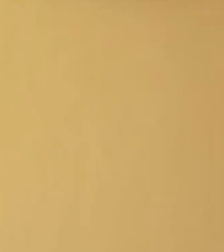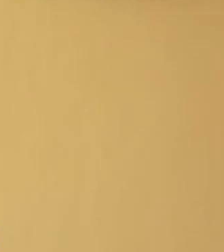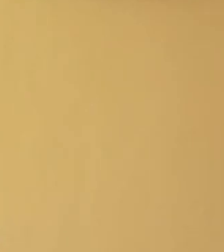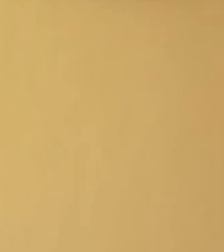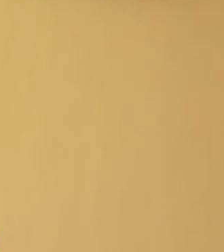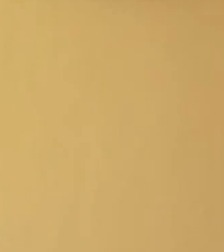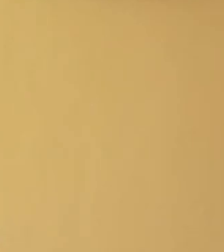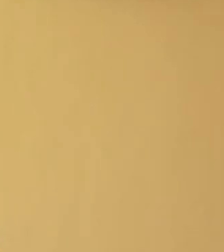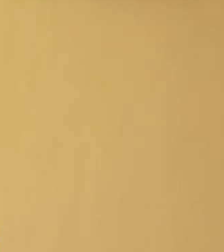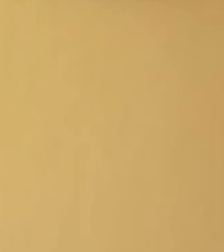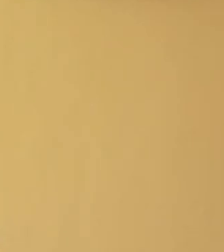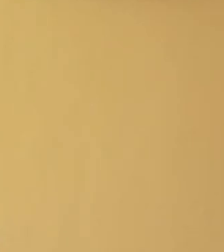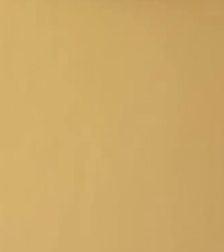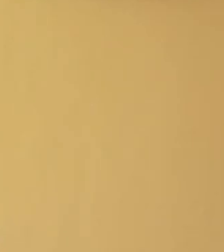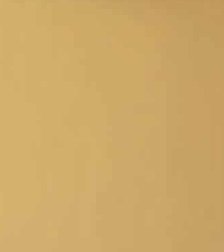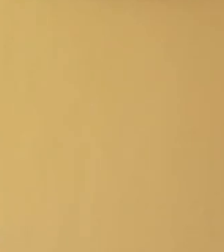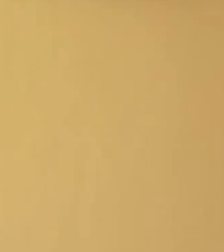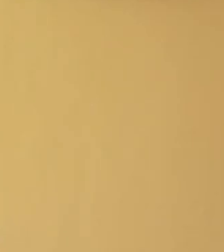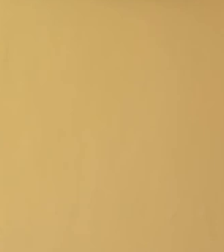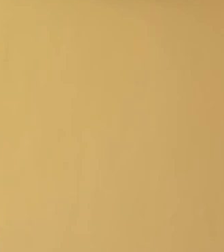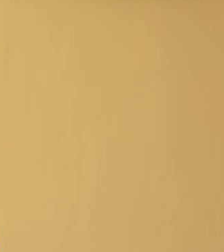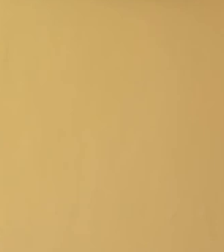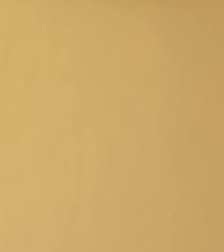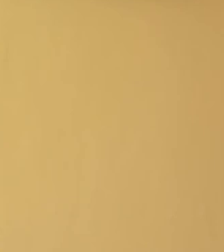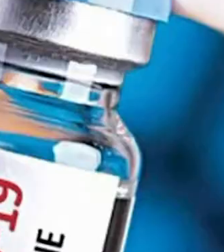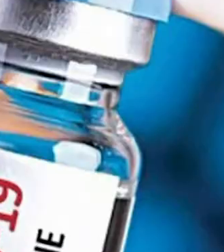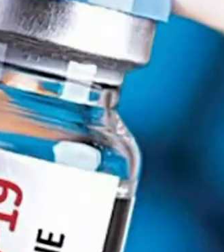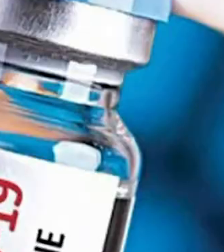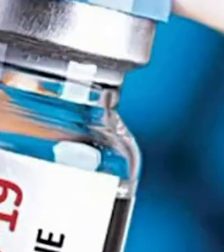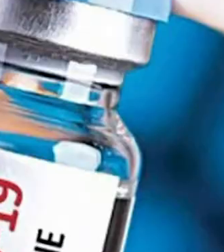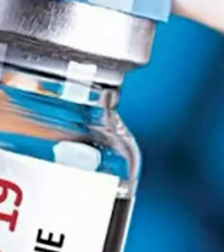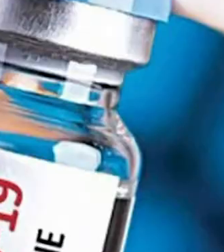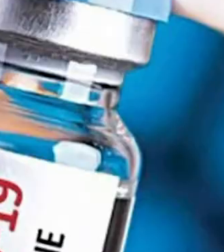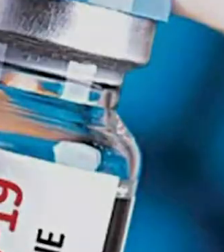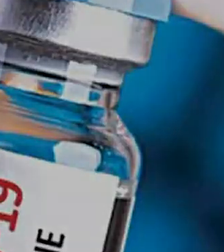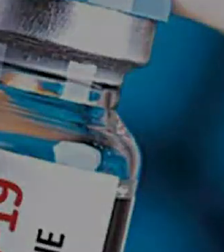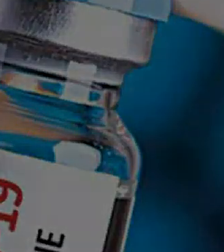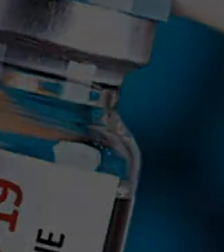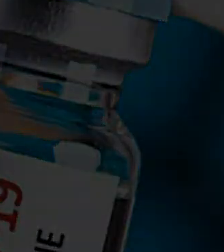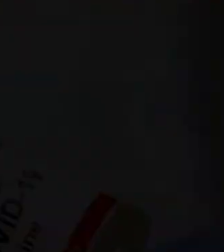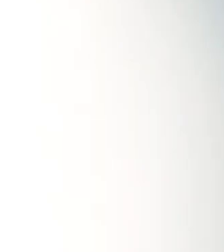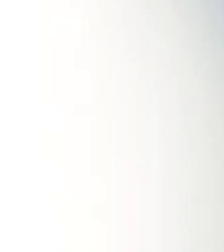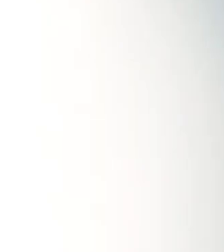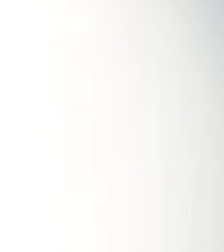got the disease. Then they could take one dose of the vaccine.